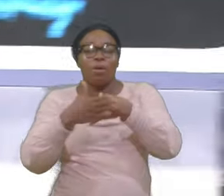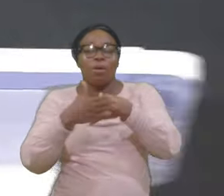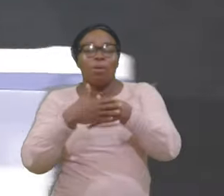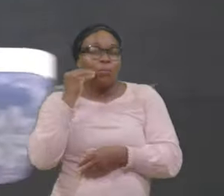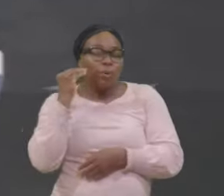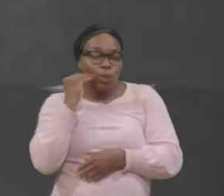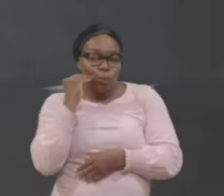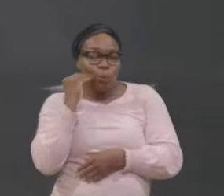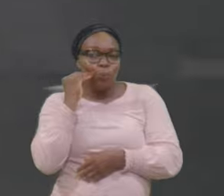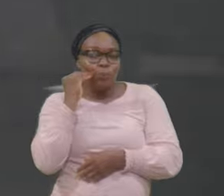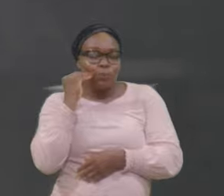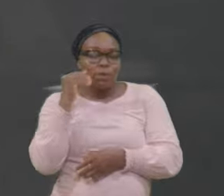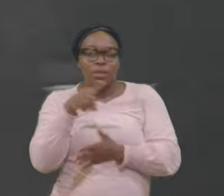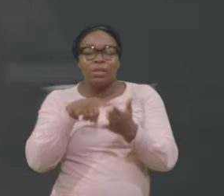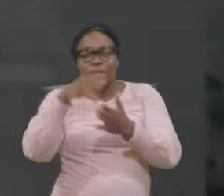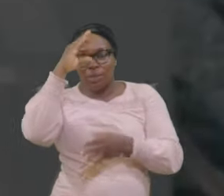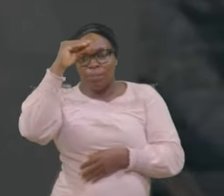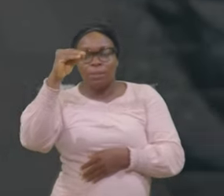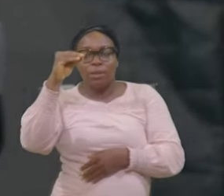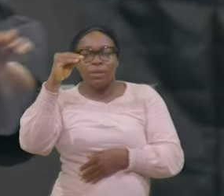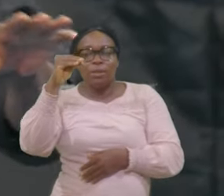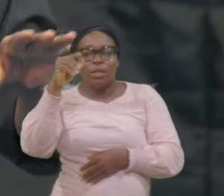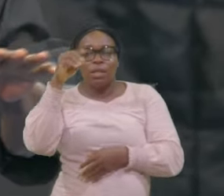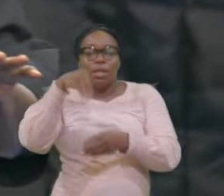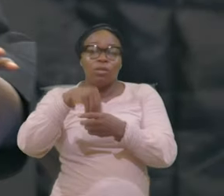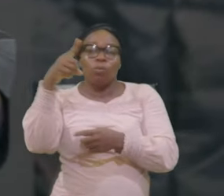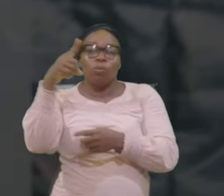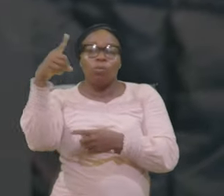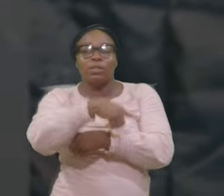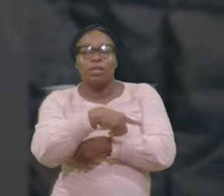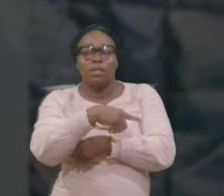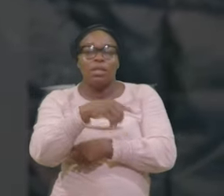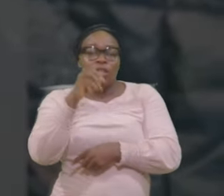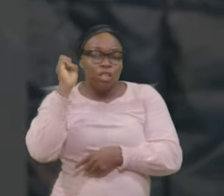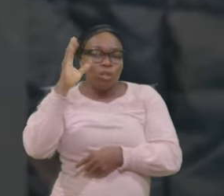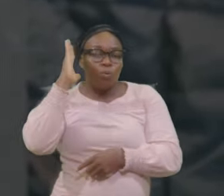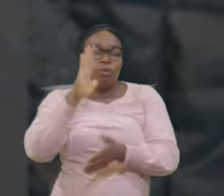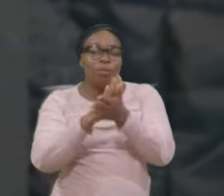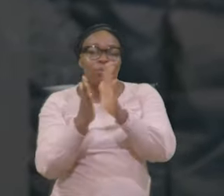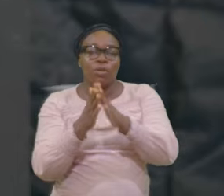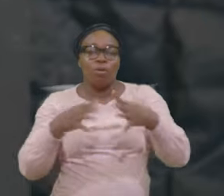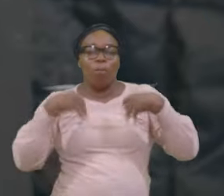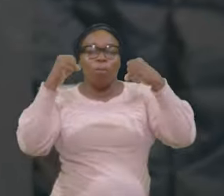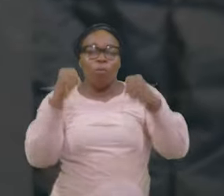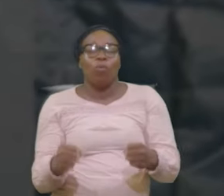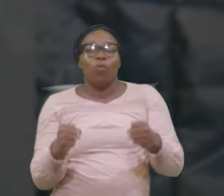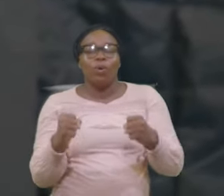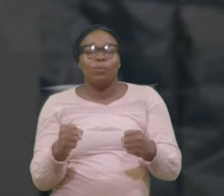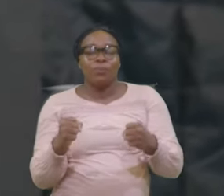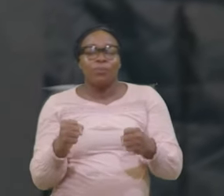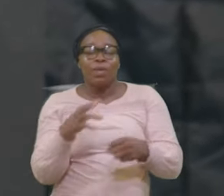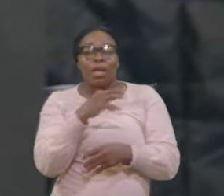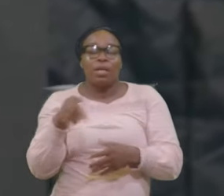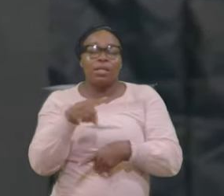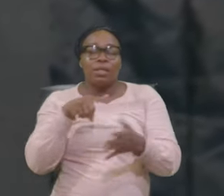This man In one day Is going to get well And this My friend There